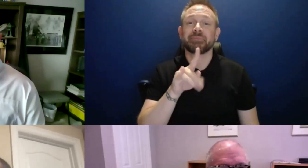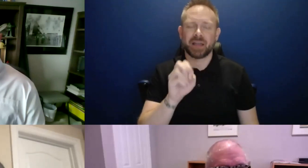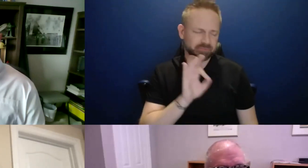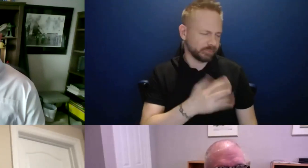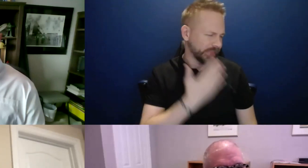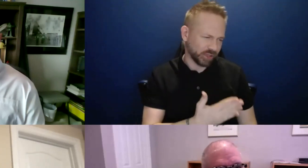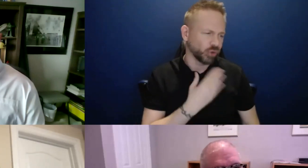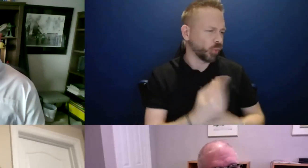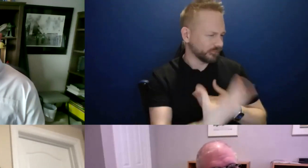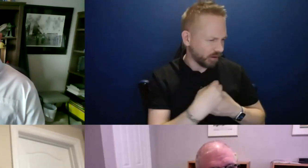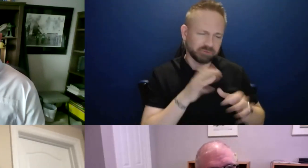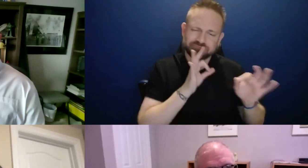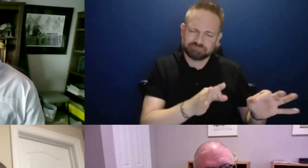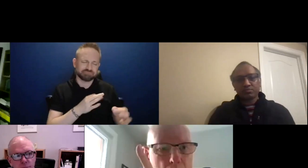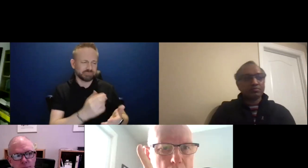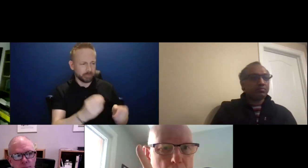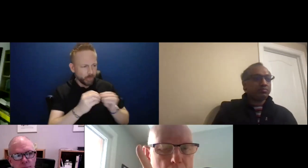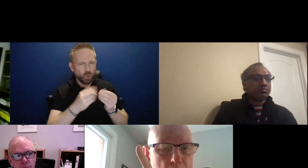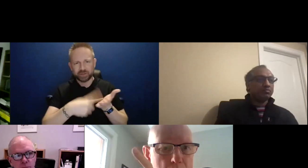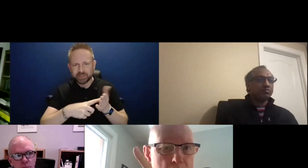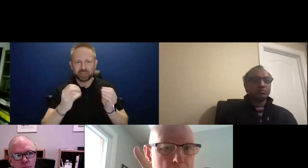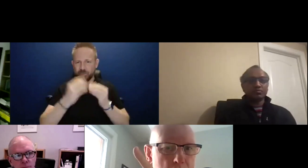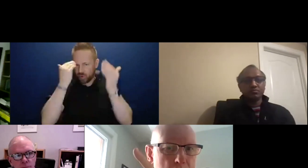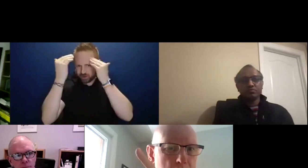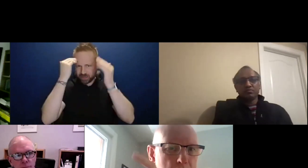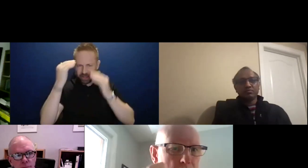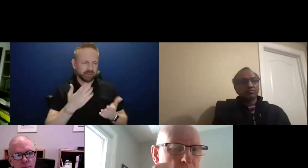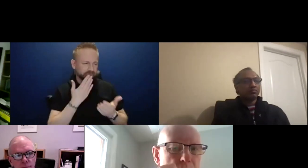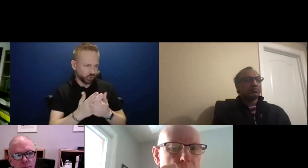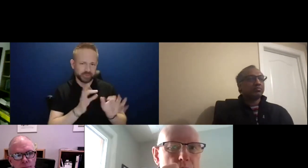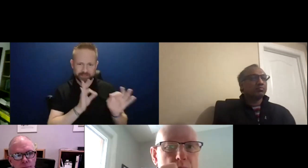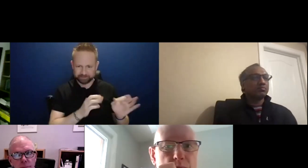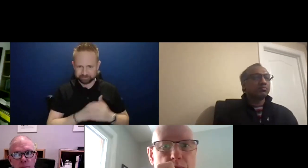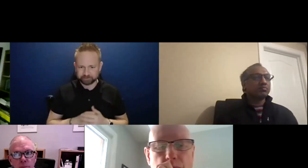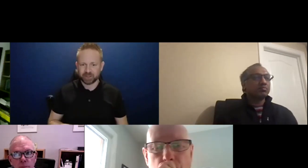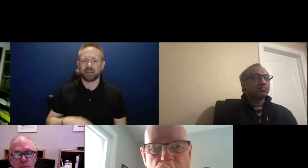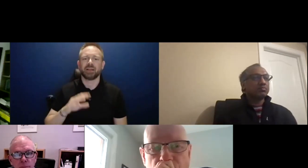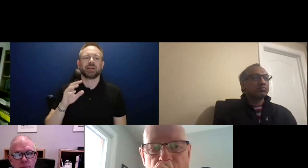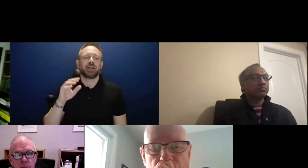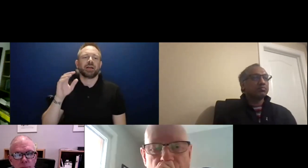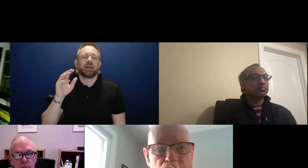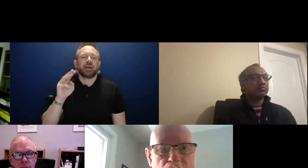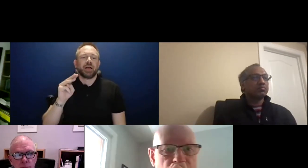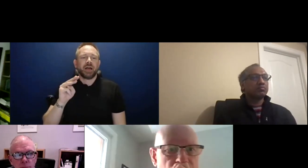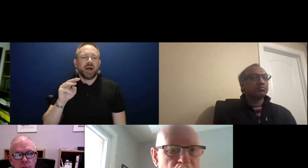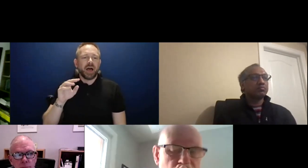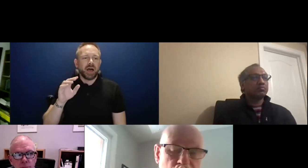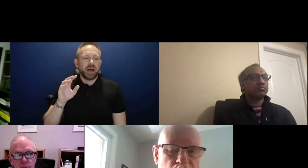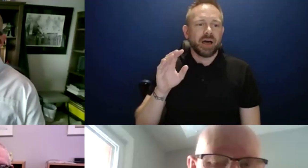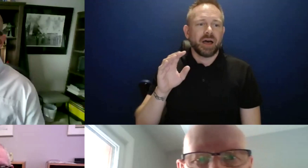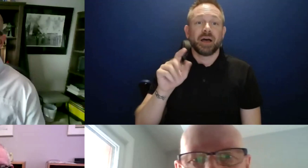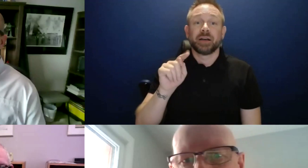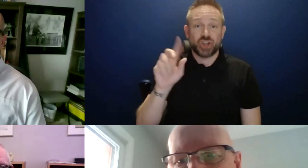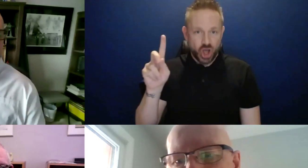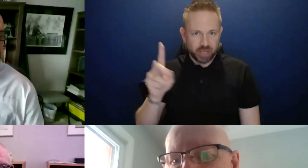engagement with you. Thank you. Great. Thank you, Kamal. Thank you, Mike. Uh, we're getting close to the end of our time. We're going to move on to, uh,